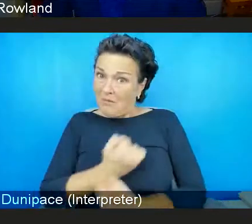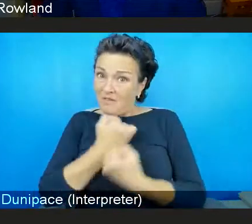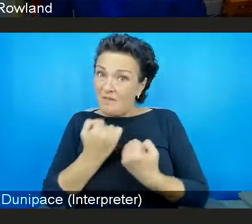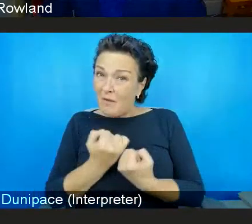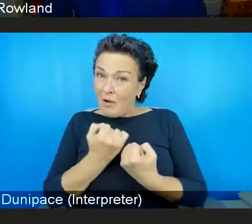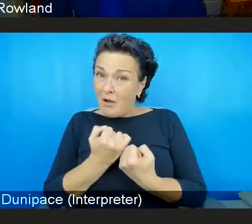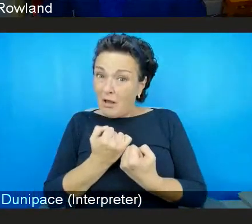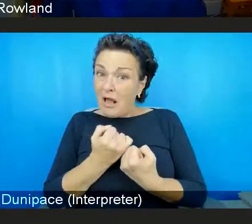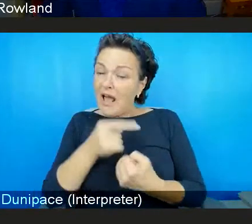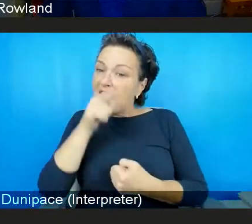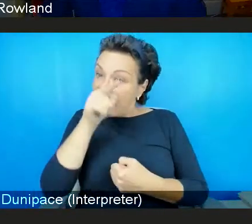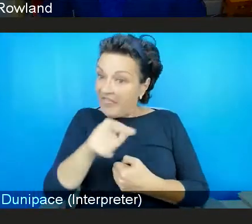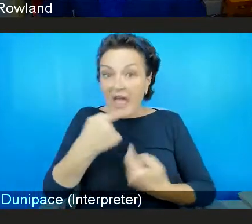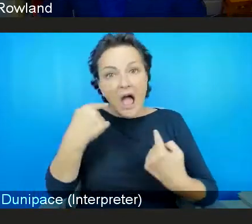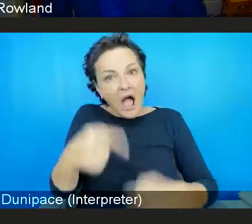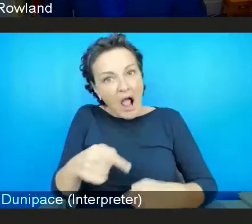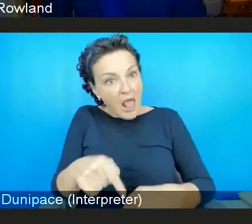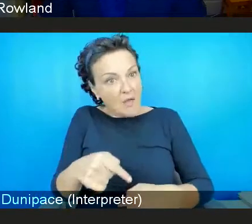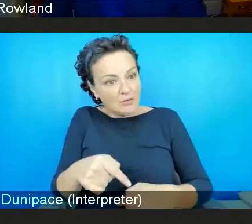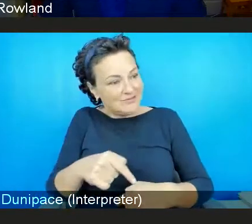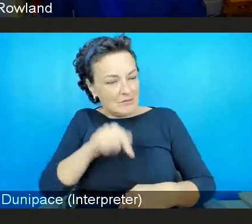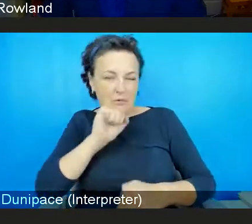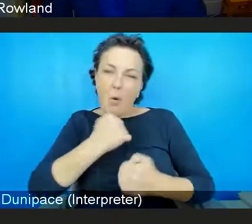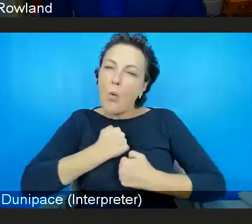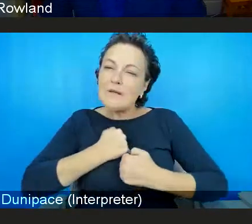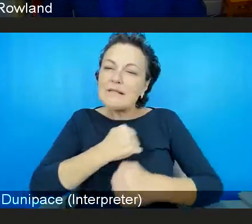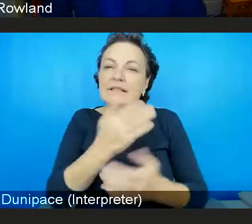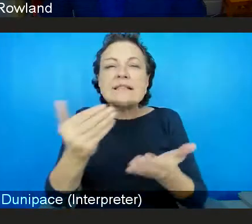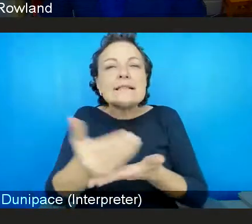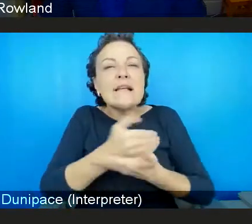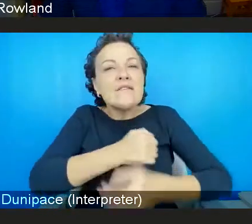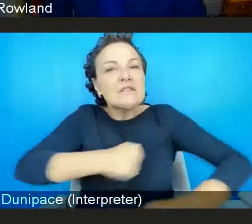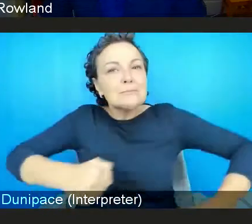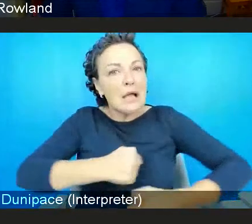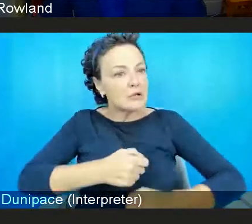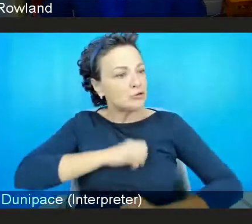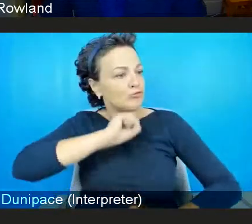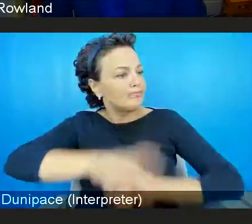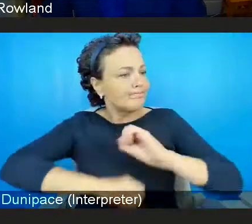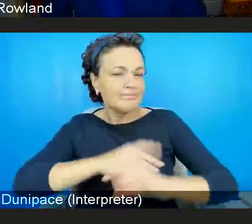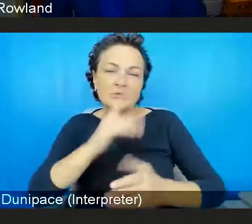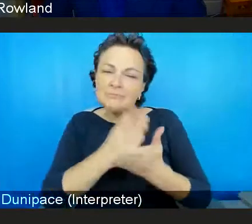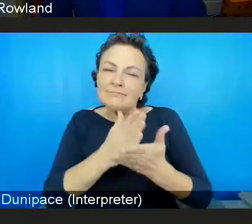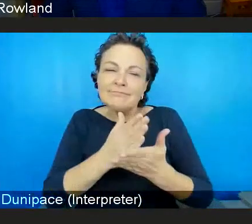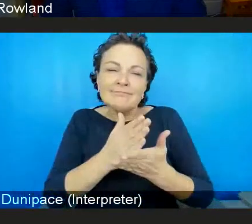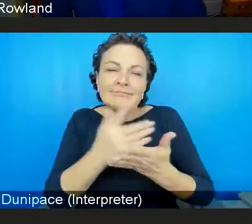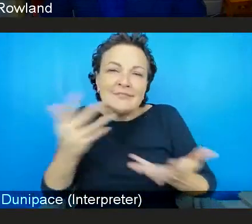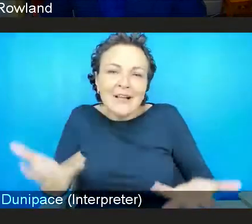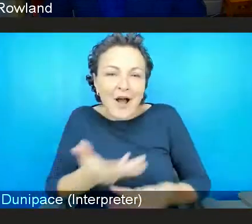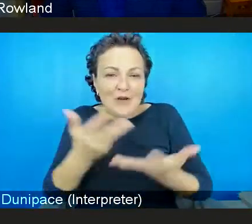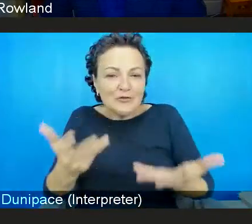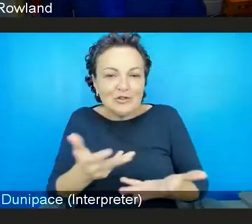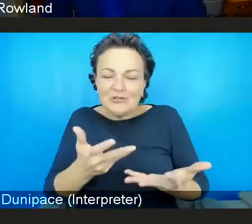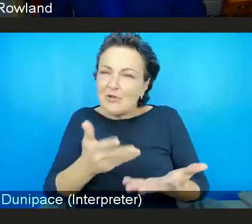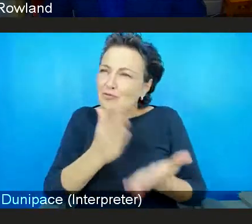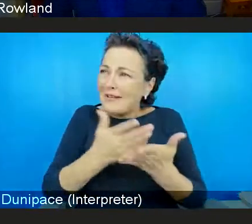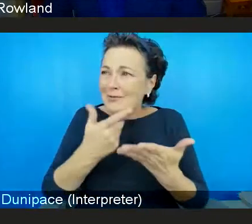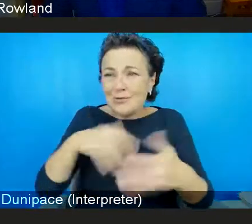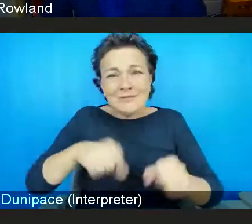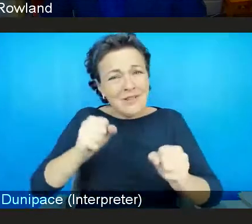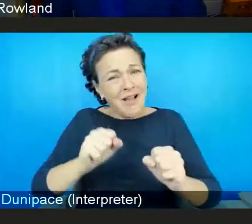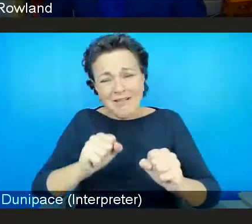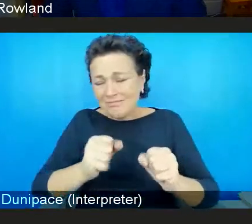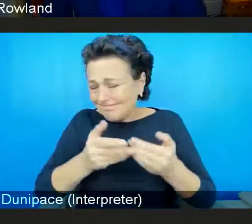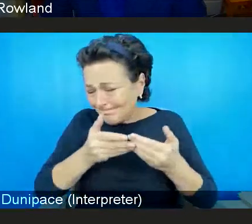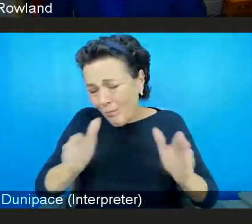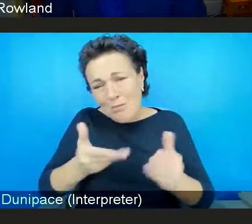into the same space that we've created for them. And again, it's encouraging, you know, open conversations about these things, which is really,